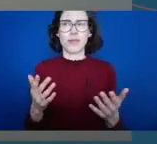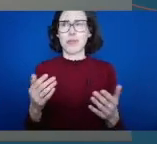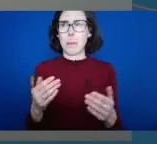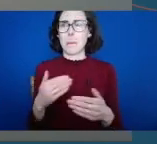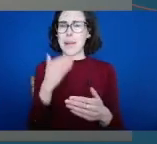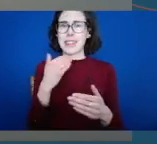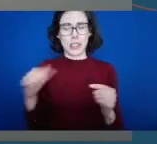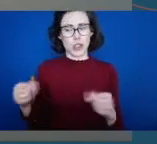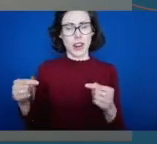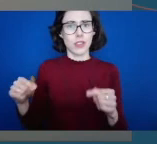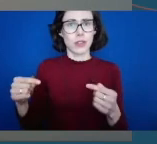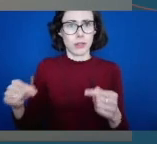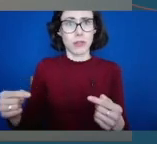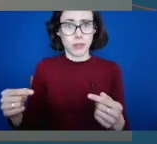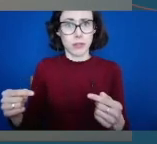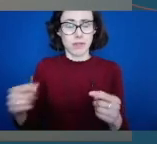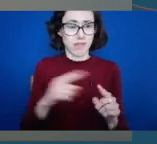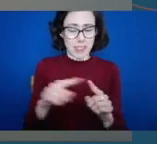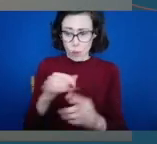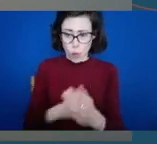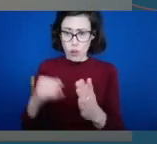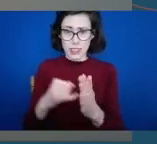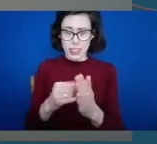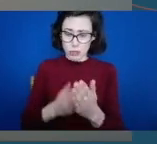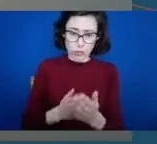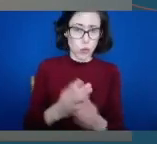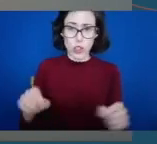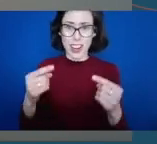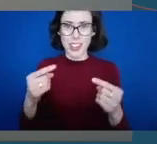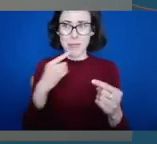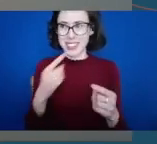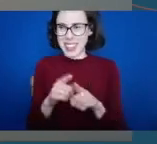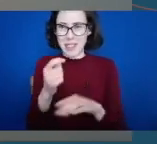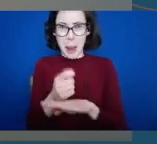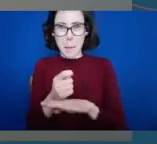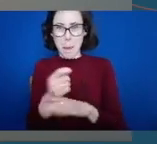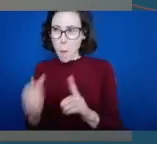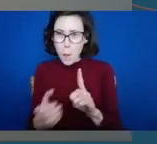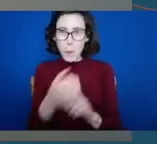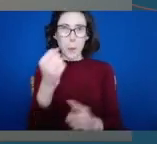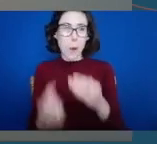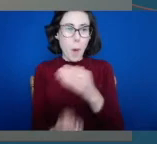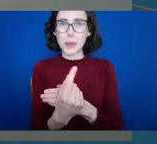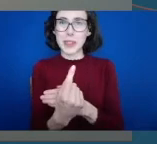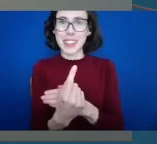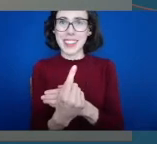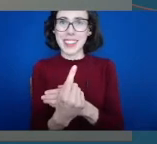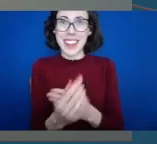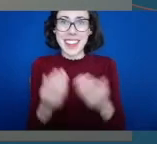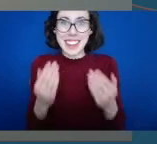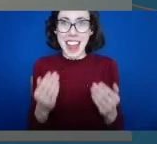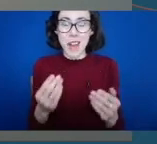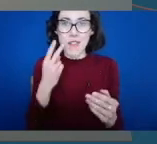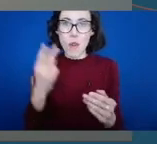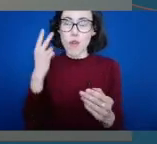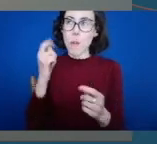to us across all our organizations, there has been opportunities. And I think it's now to be able to take those opportunities, reflect on them and look at how we can move